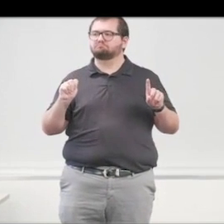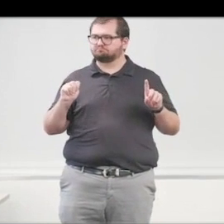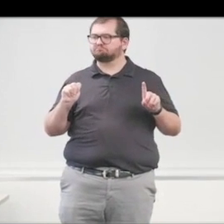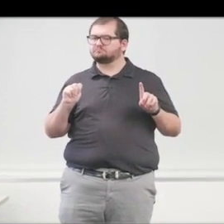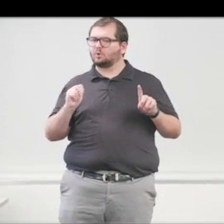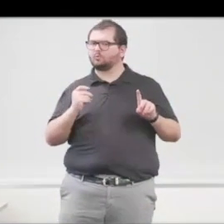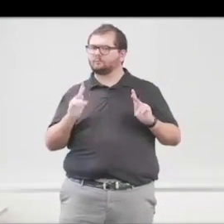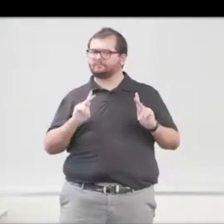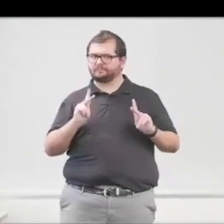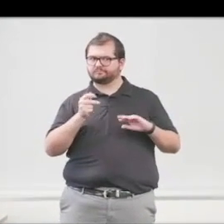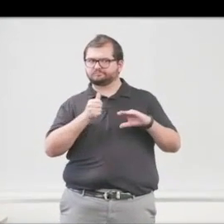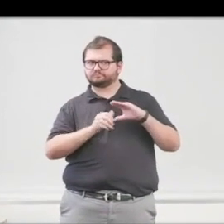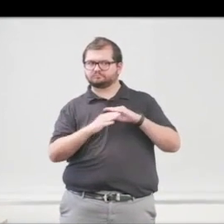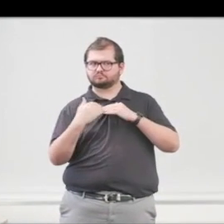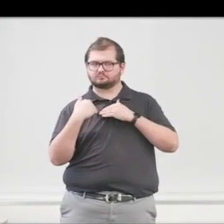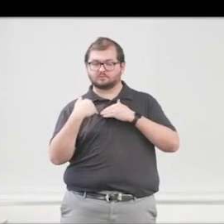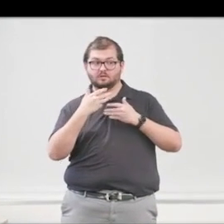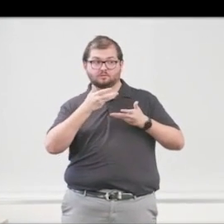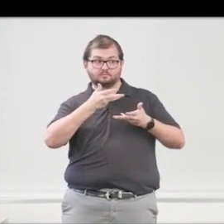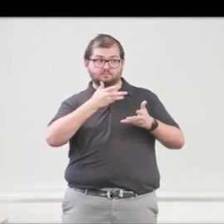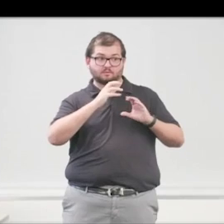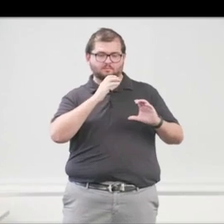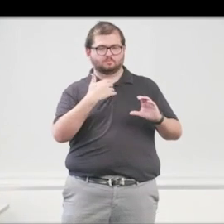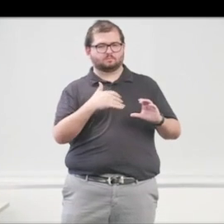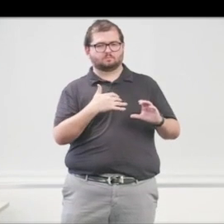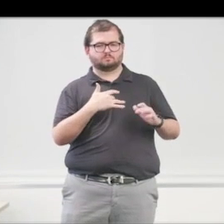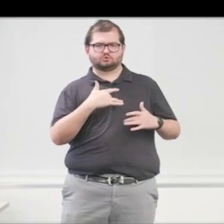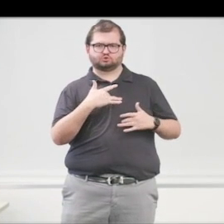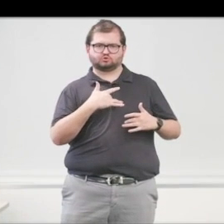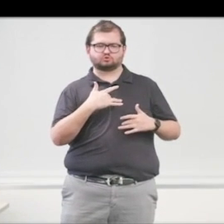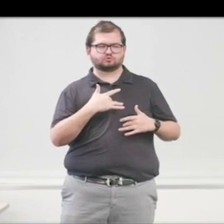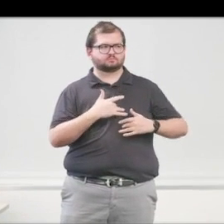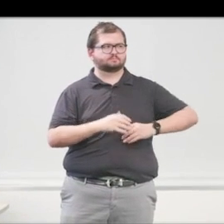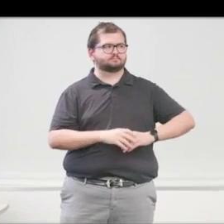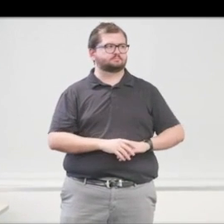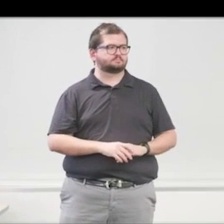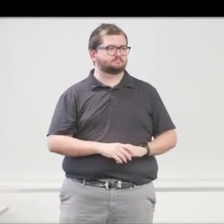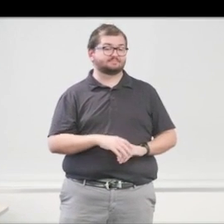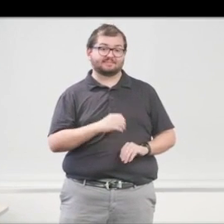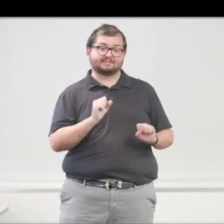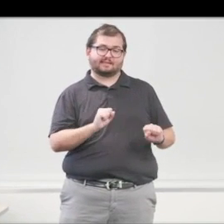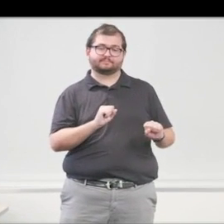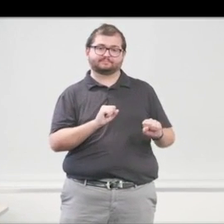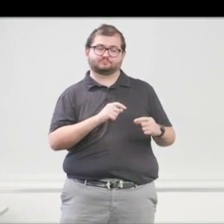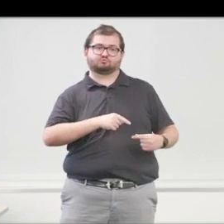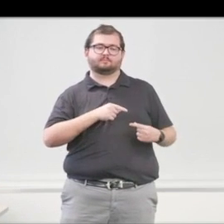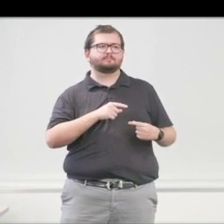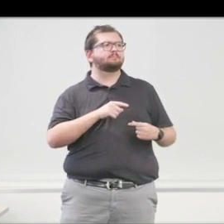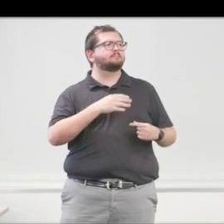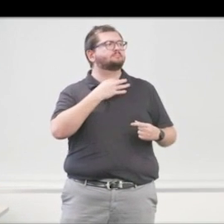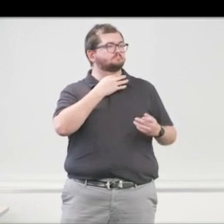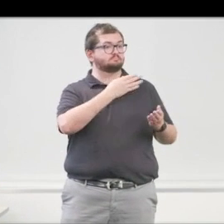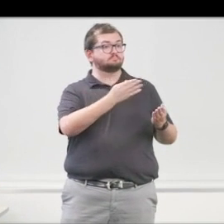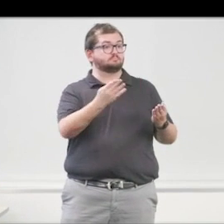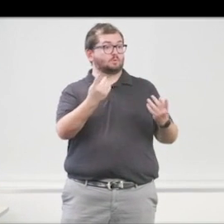responsibility, and communicating with them is a concern, and can be a problem at times. Anybody have any questions for